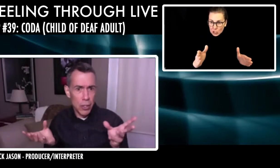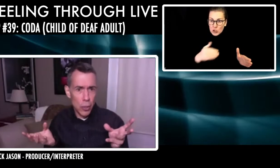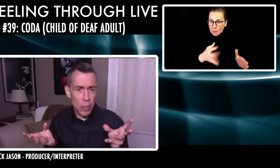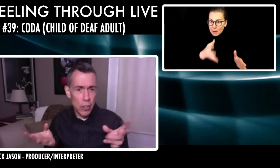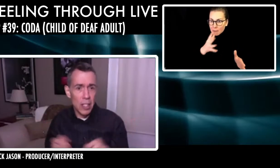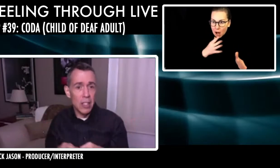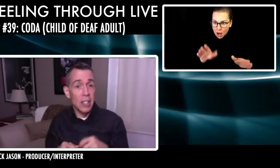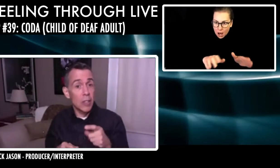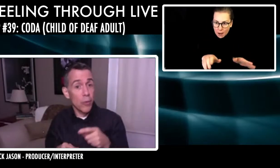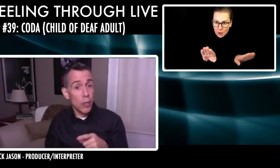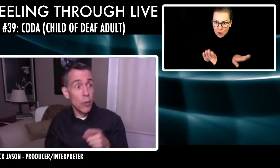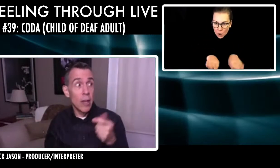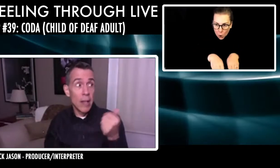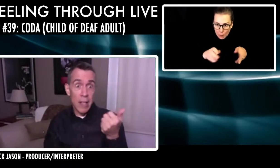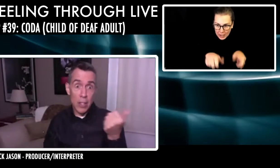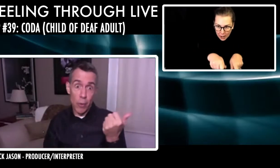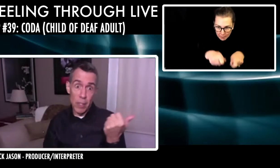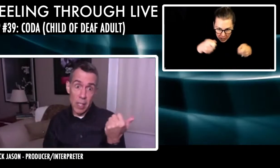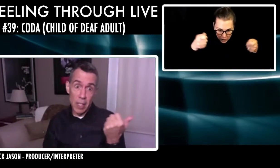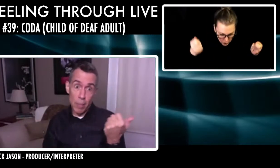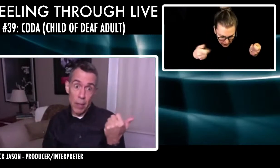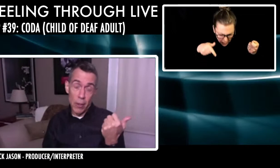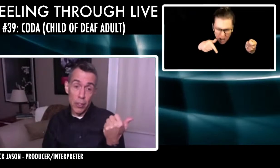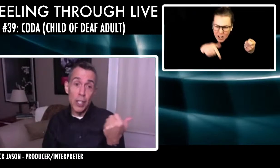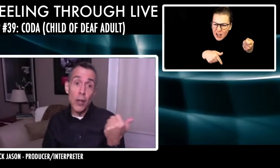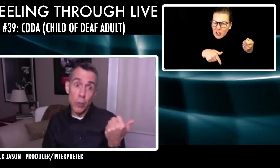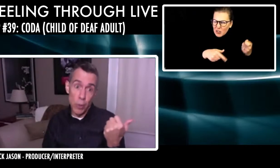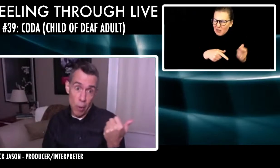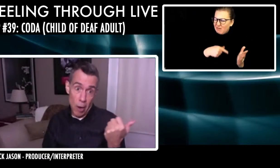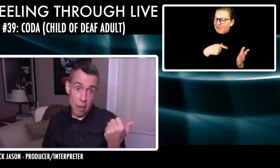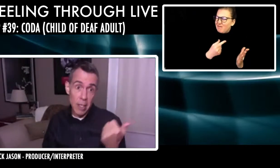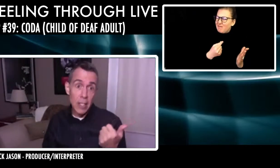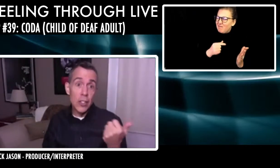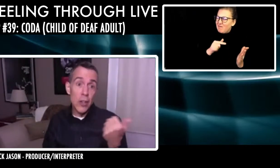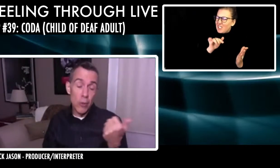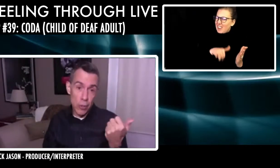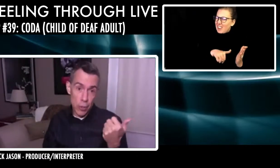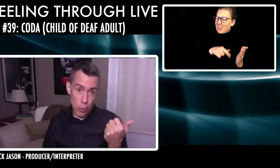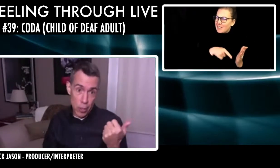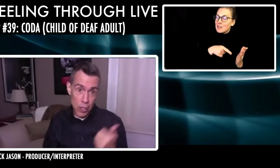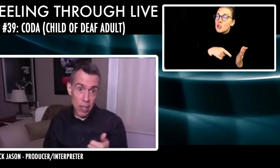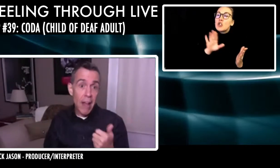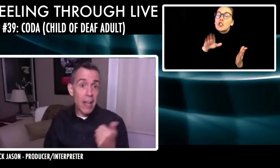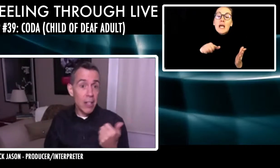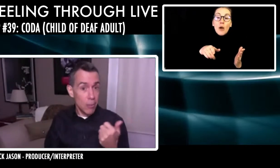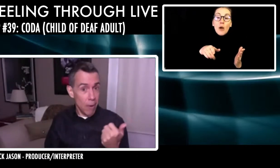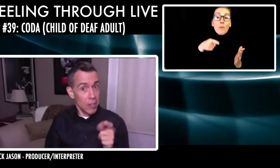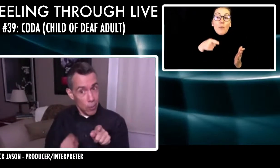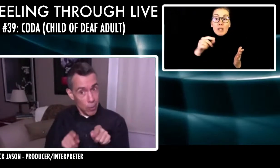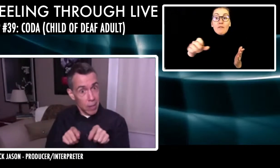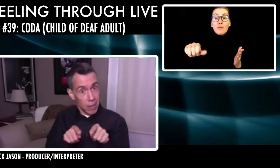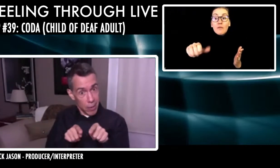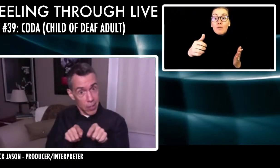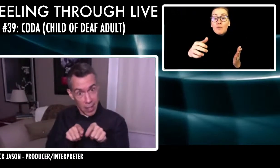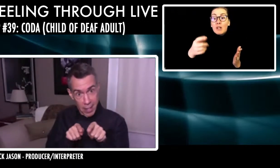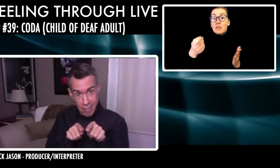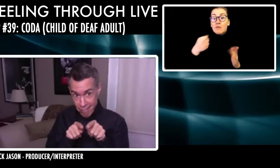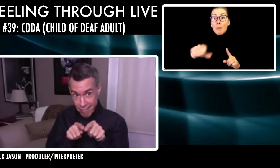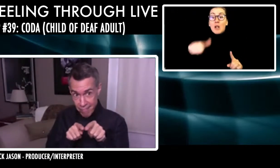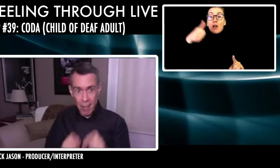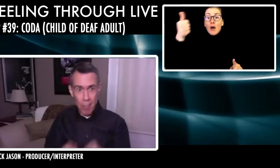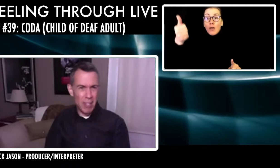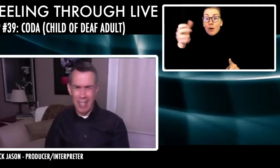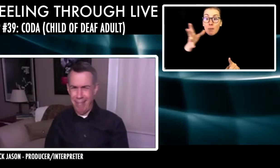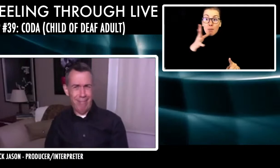She doesn't know she's Jewish. And they said, this is for you. It's from this kid's mother. She knows who you are. She knows you're Jewish and she wants you and her son.